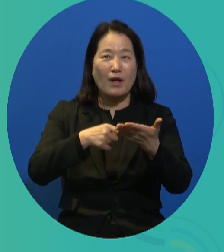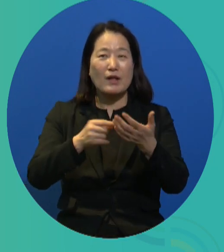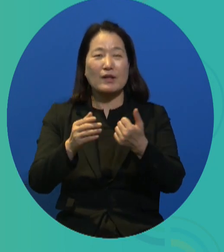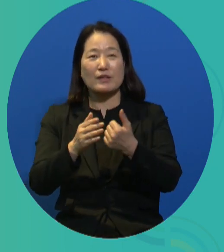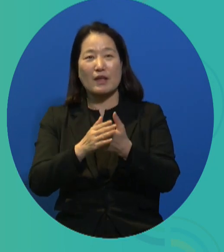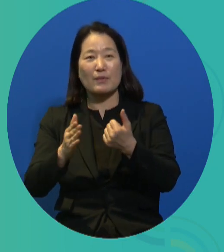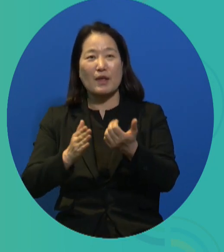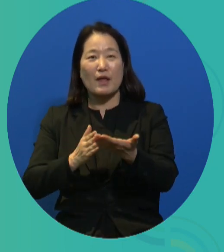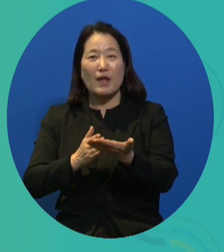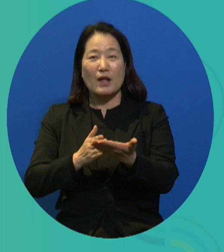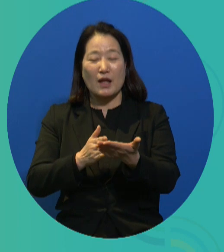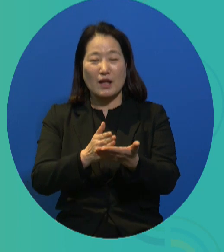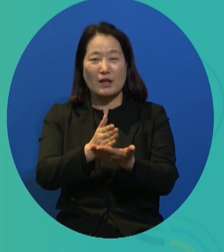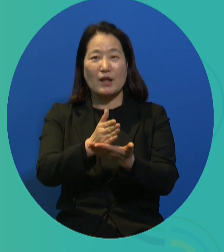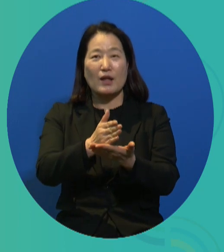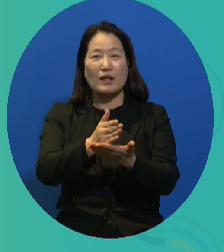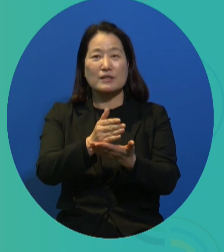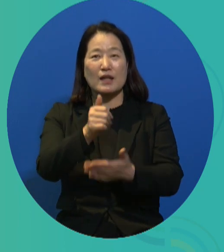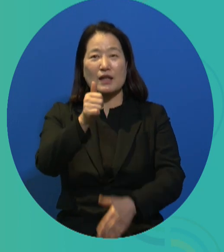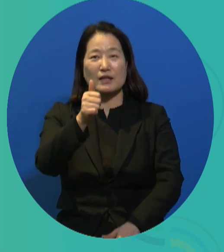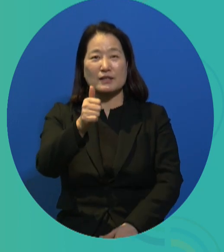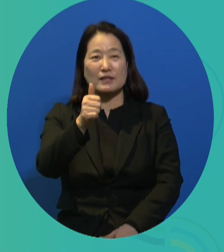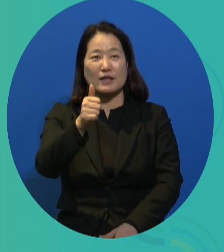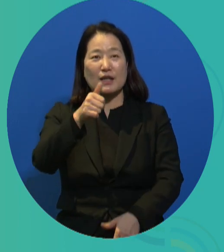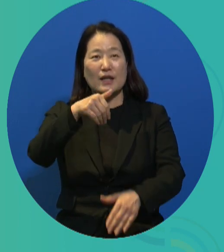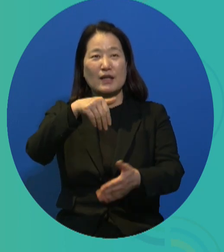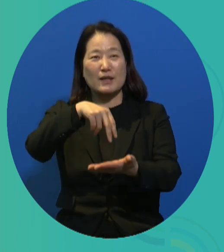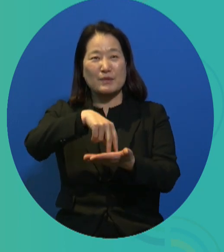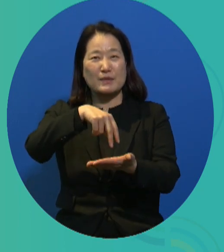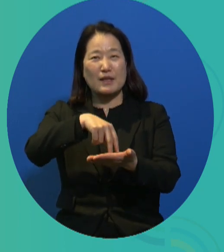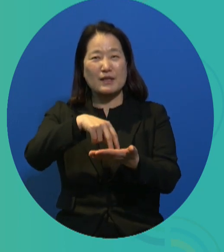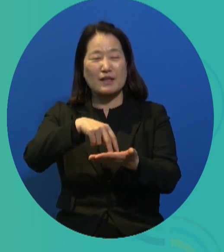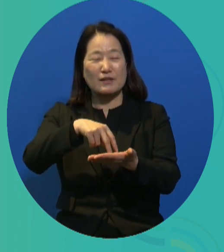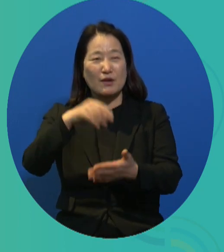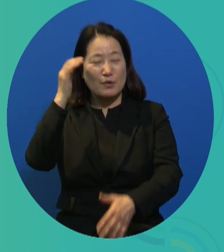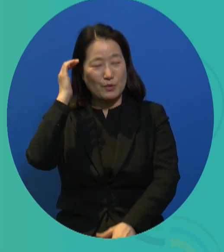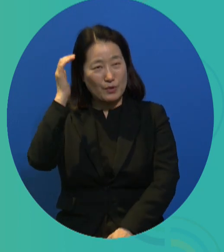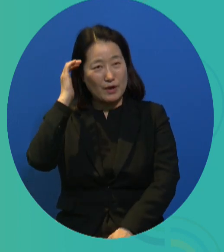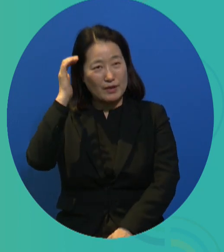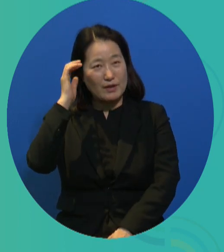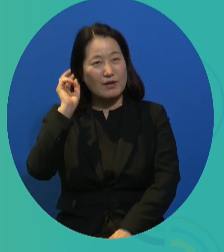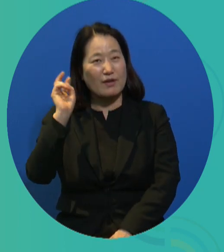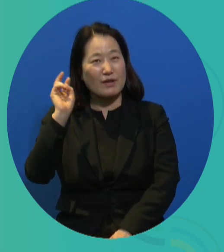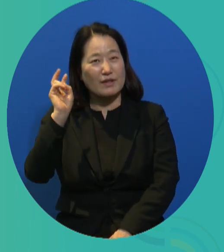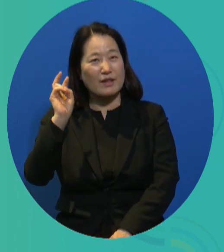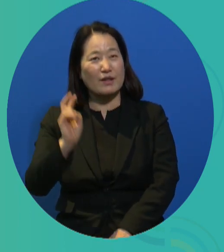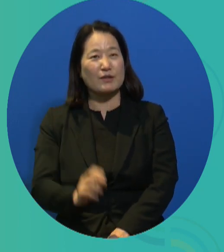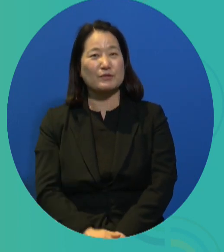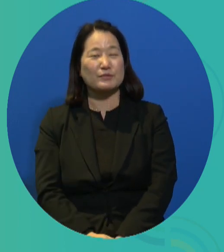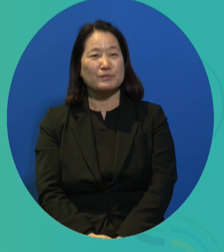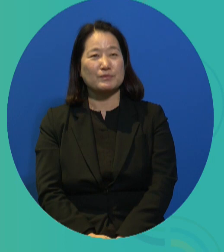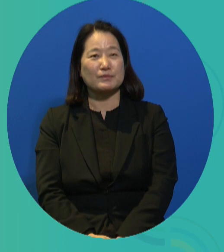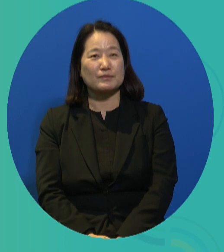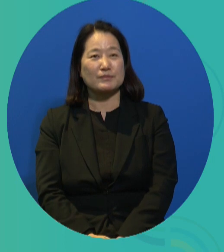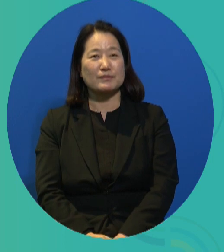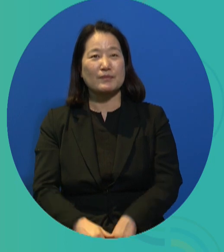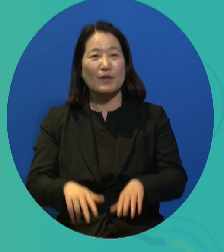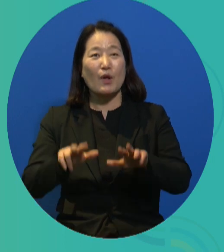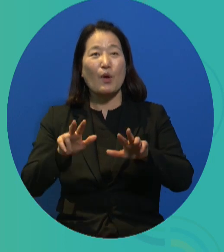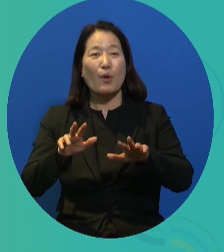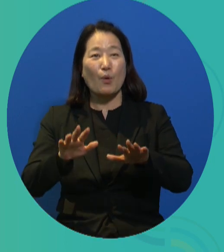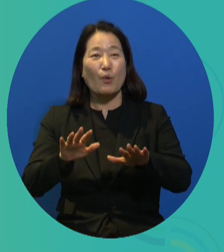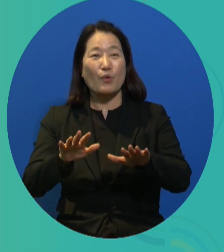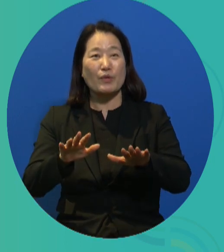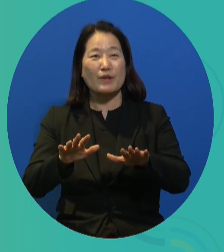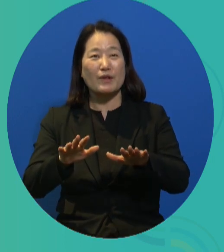challenge to address because we're asking for rights and asking for compensation. And every year we're asking for all of these to be expanded even further. So I feel